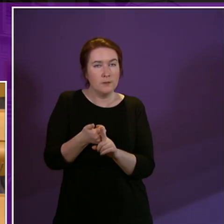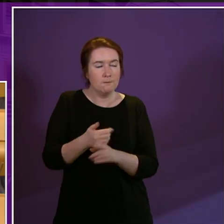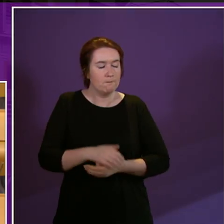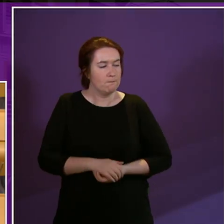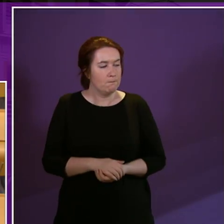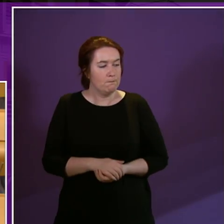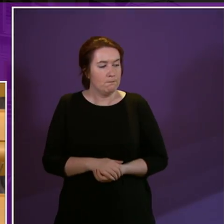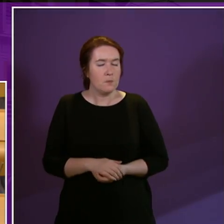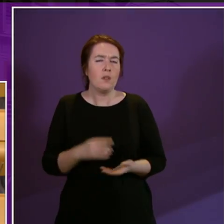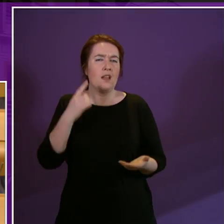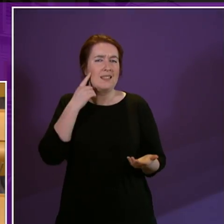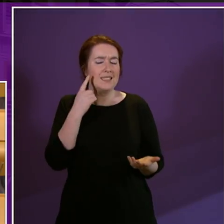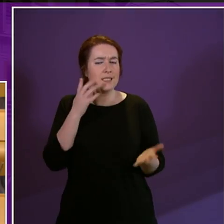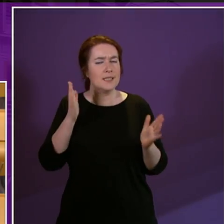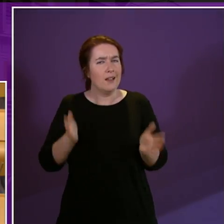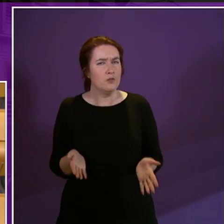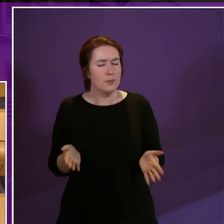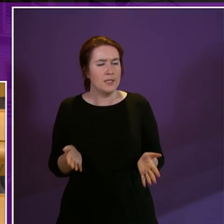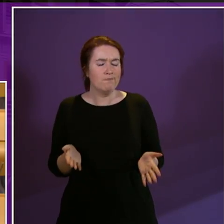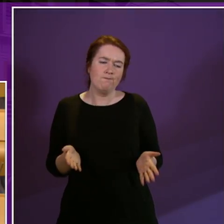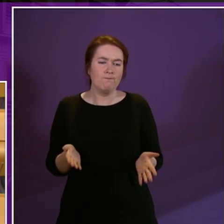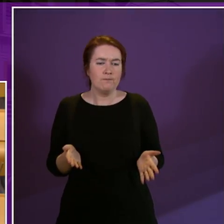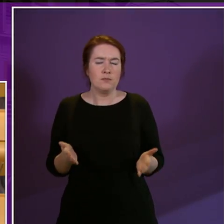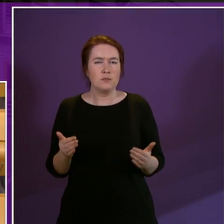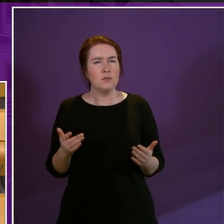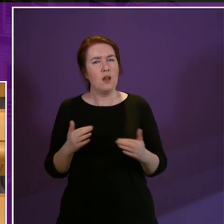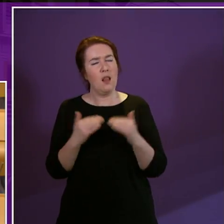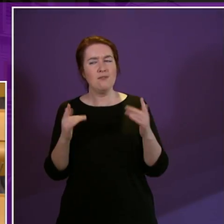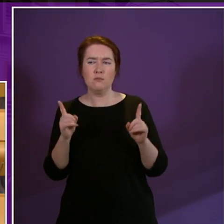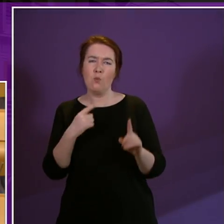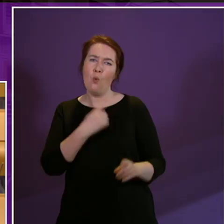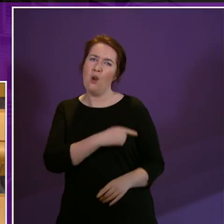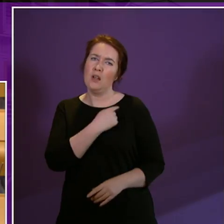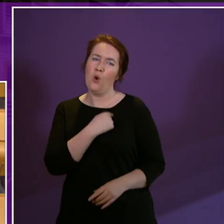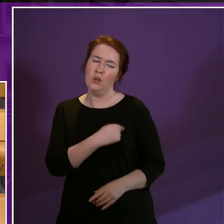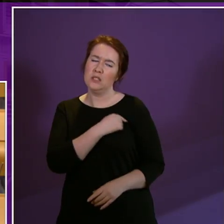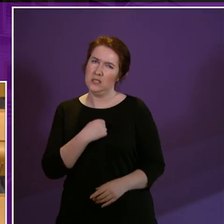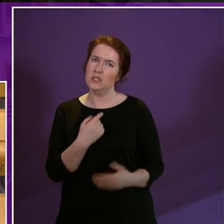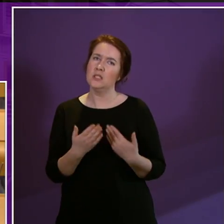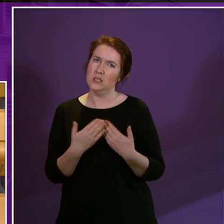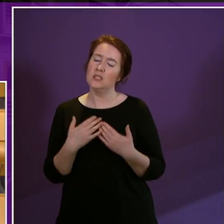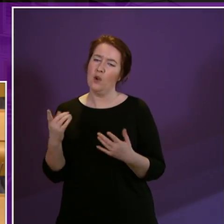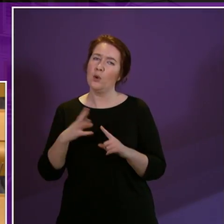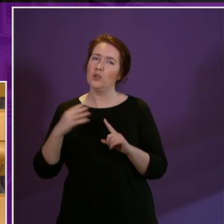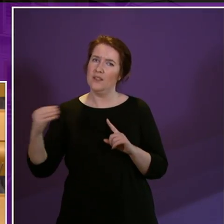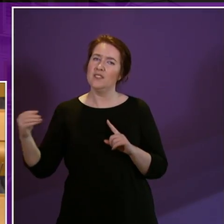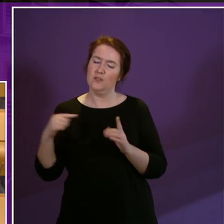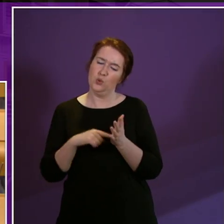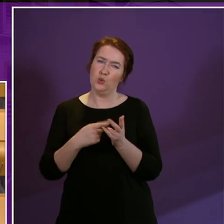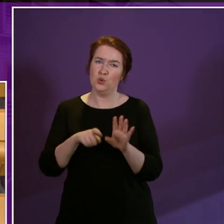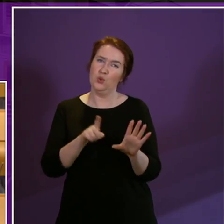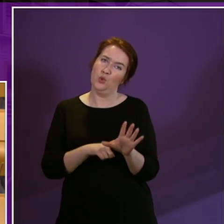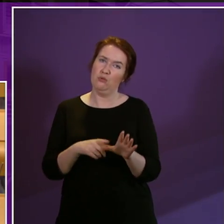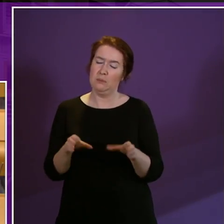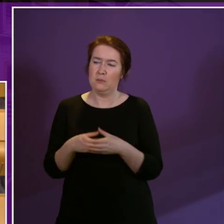I think there needs to be a level of honesty from the Tory party in